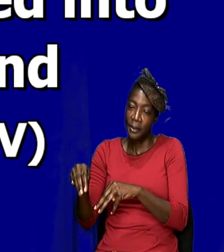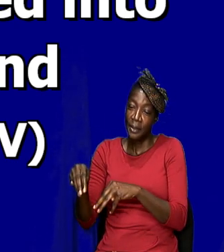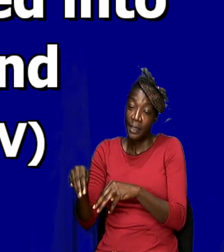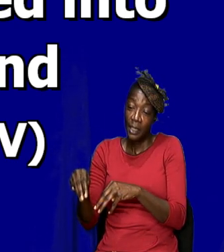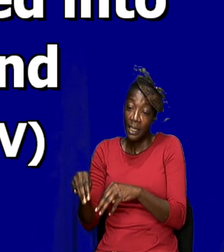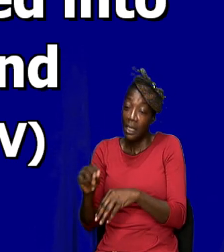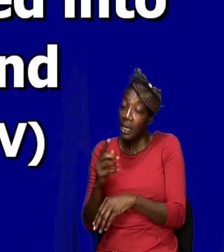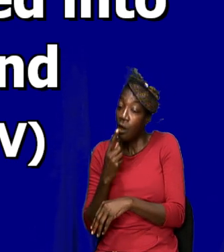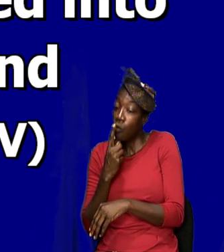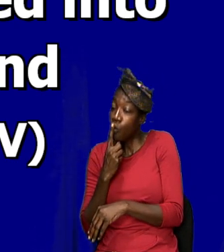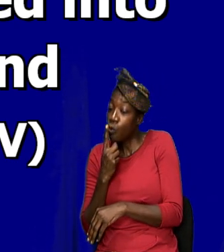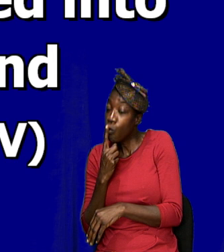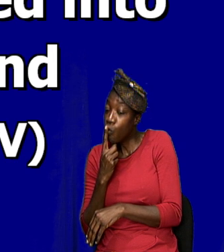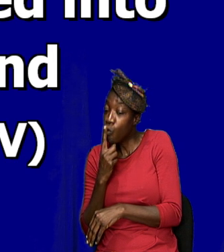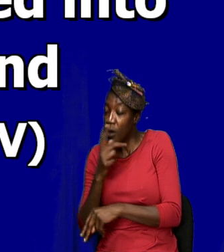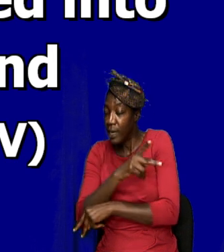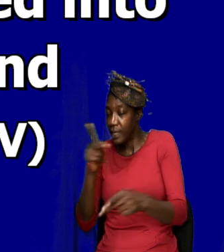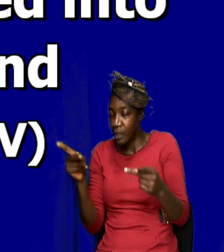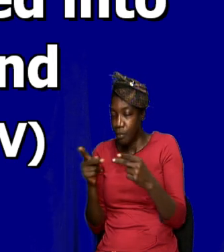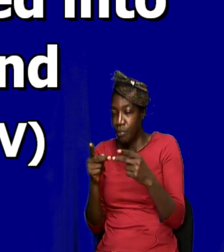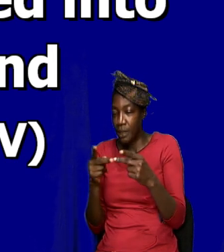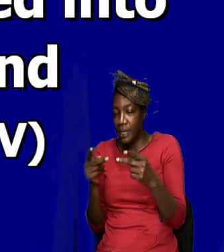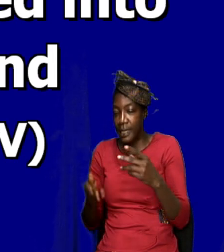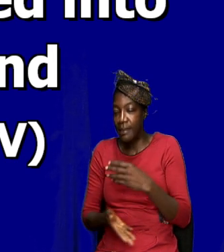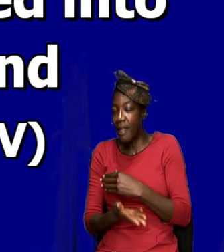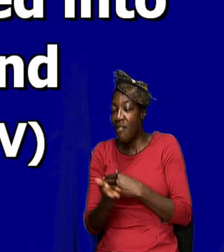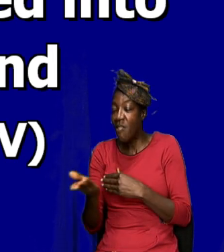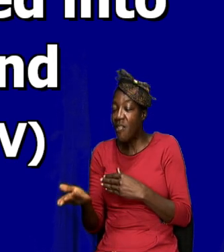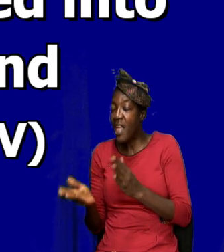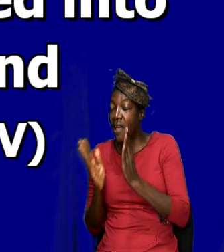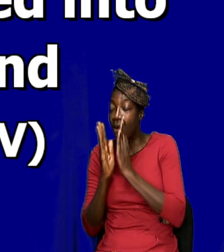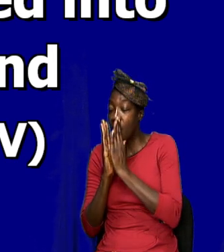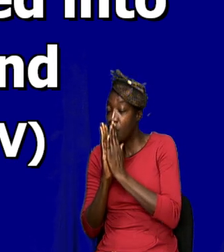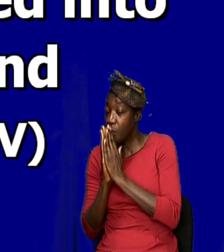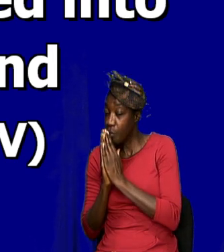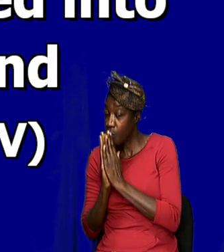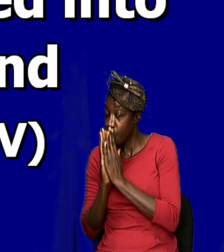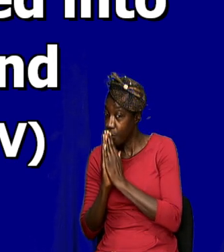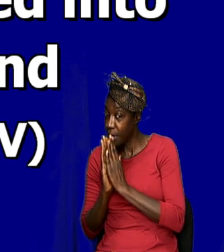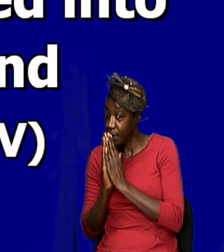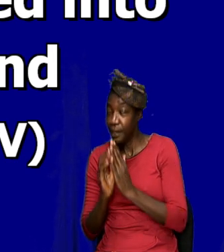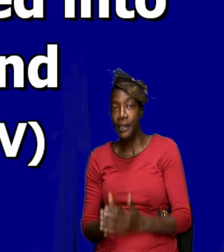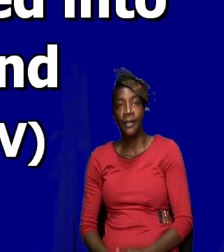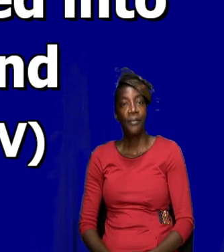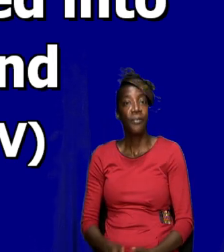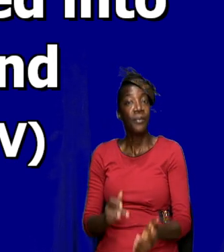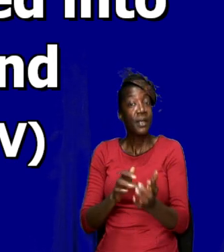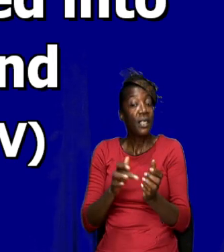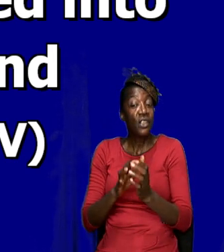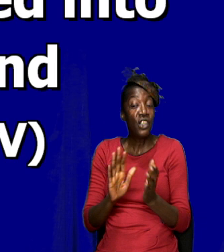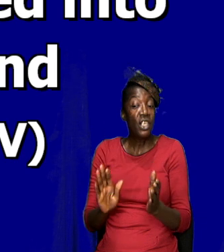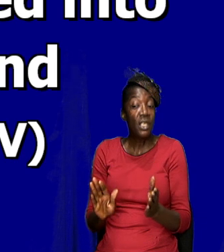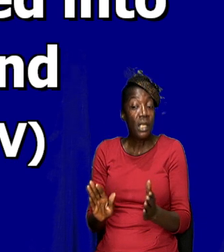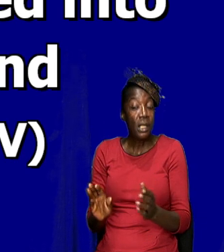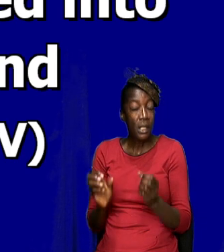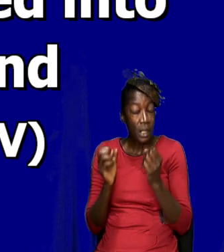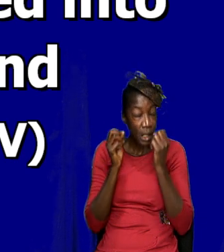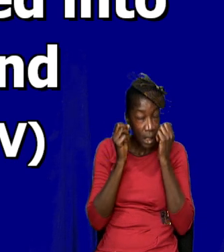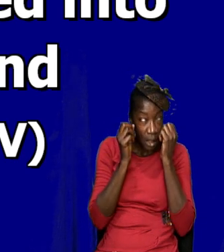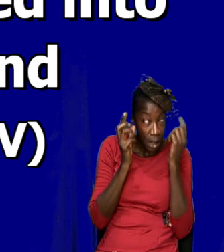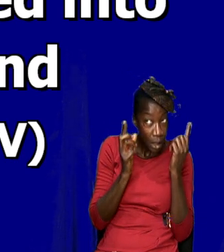place and there prayed. So Jesus would get up early in the morning